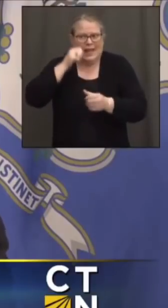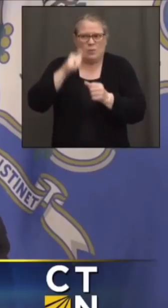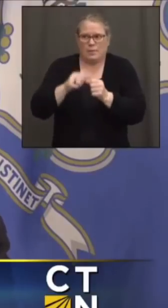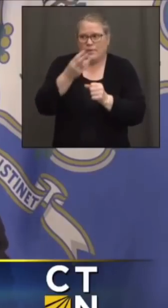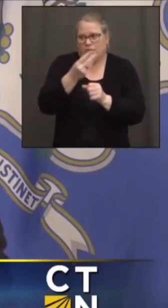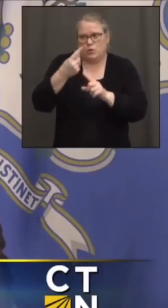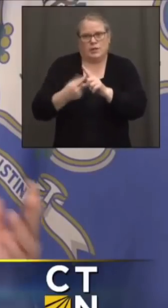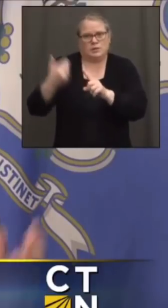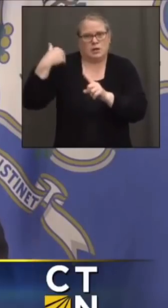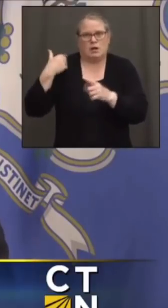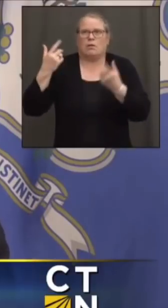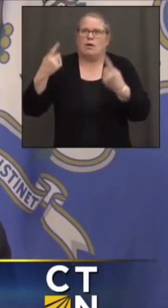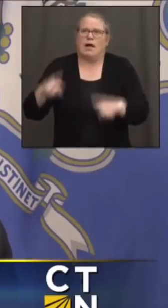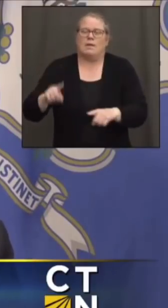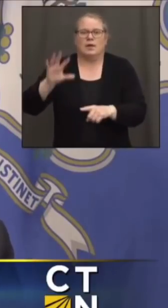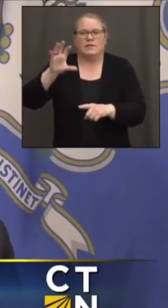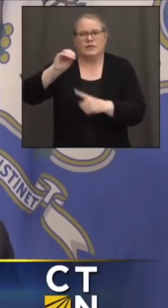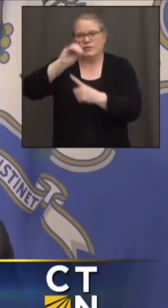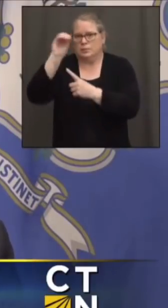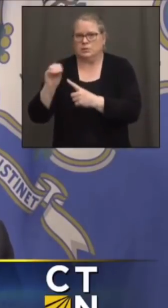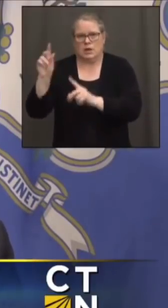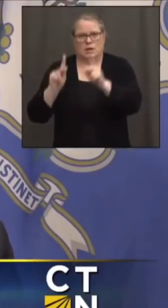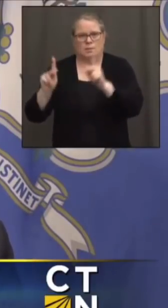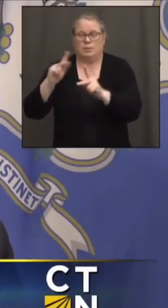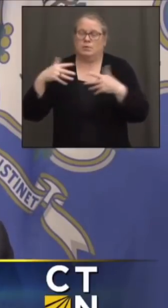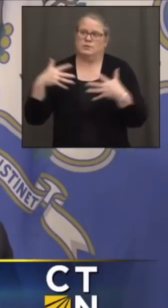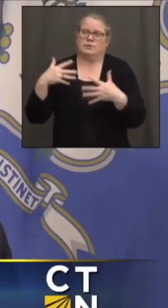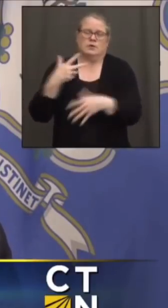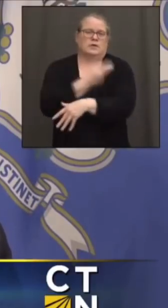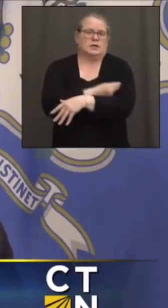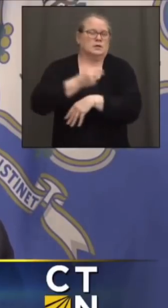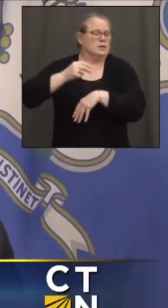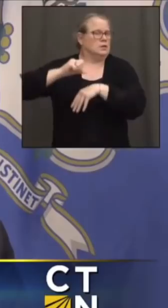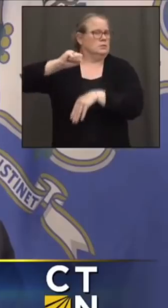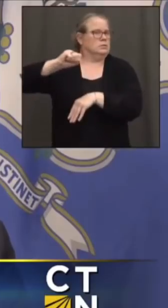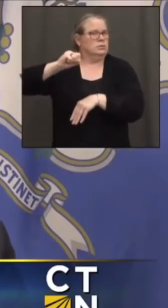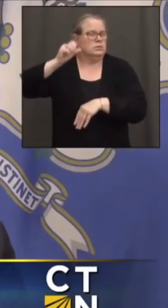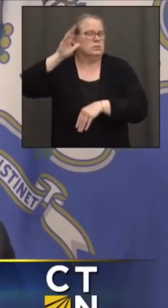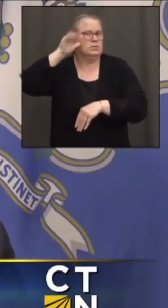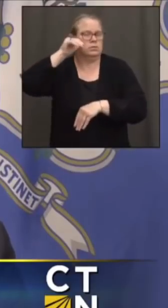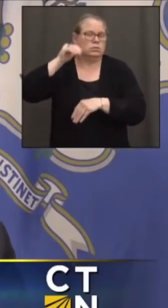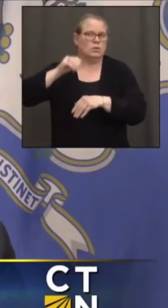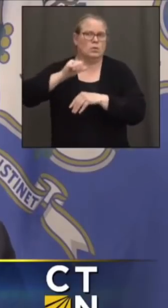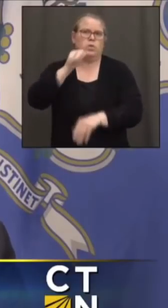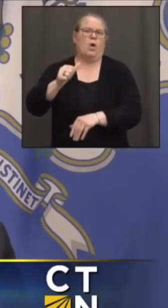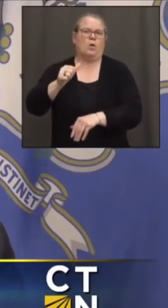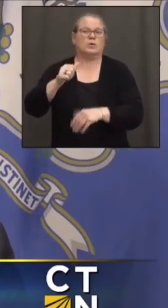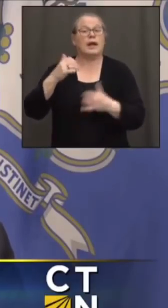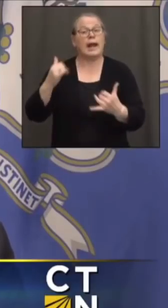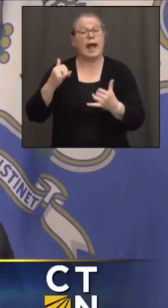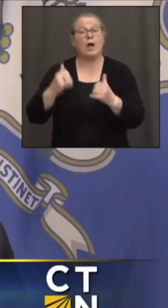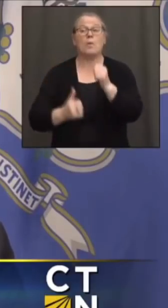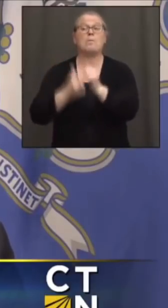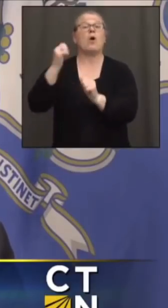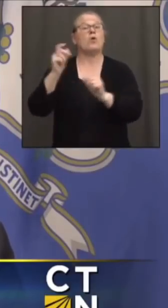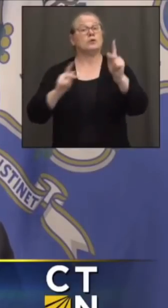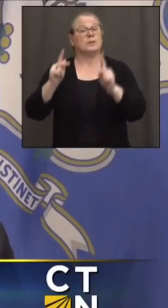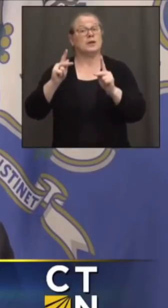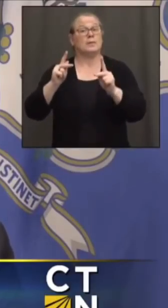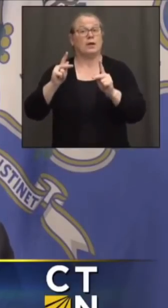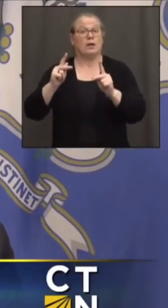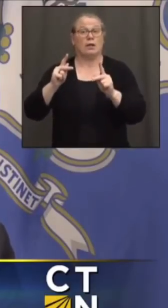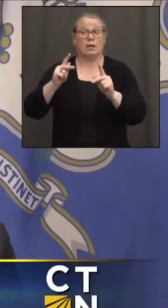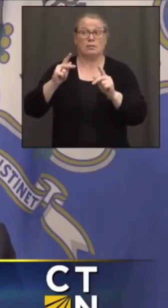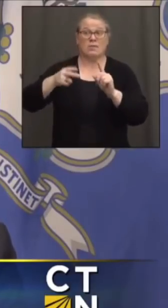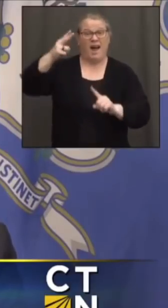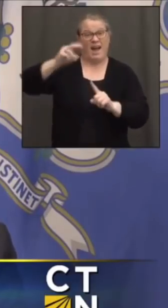ago, oh, my God, 50% of the people are so scared of vaccines, they'll never get vaccinated. And now we have the overwhelming majority of our folks over the age